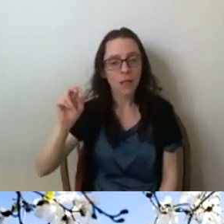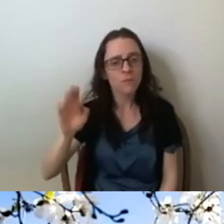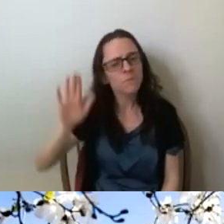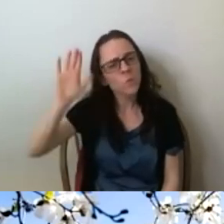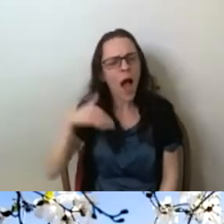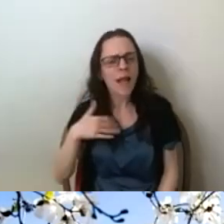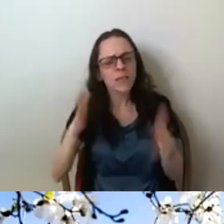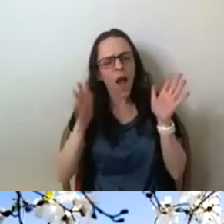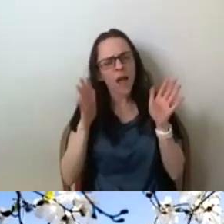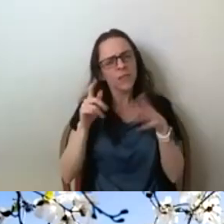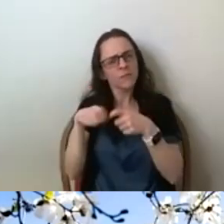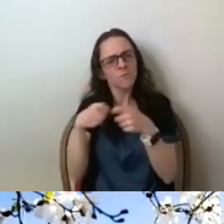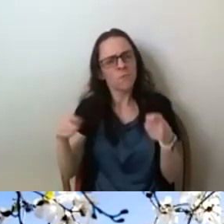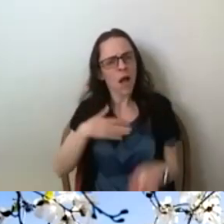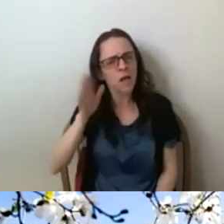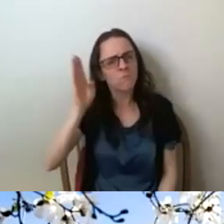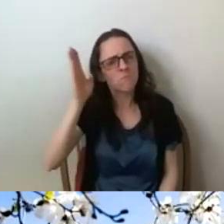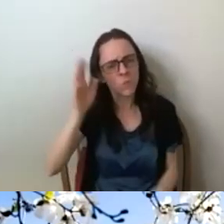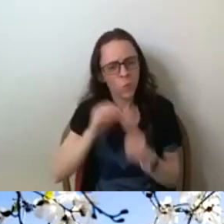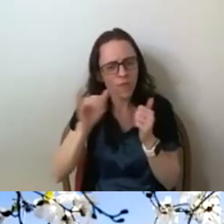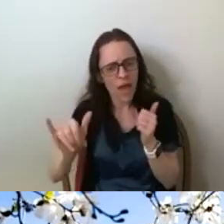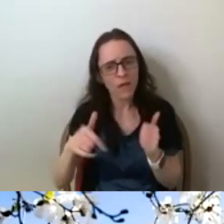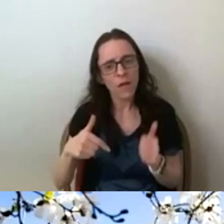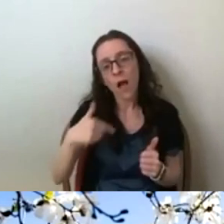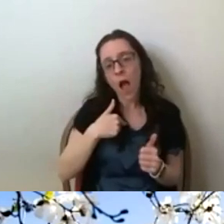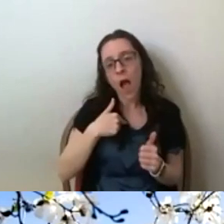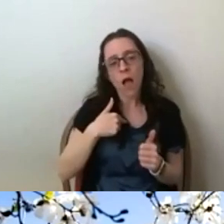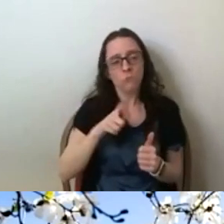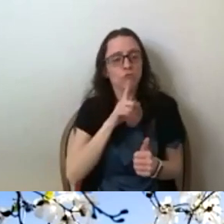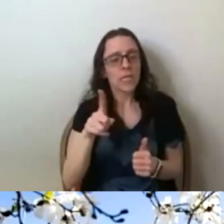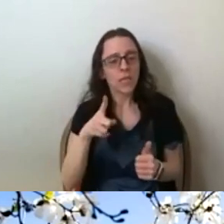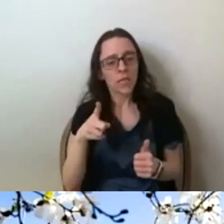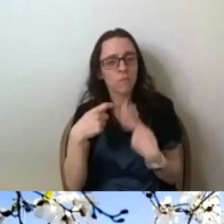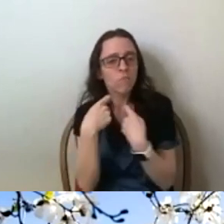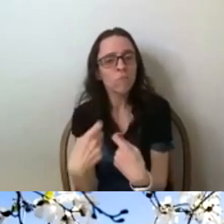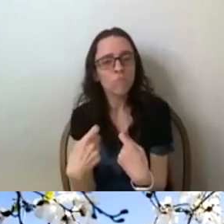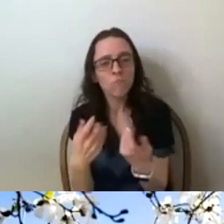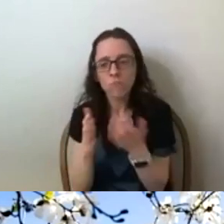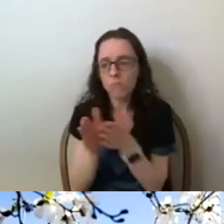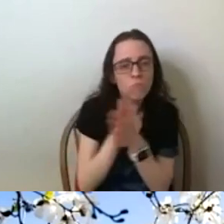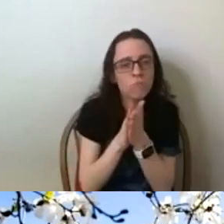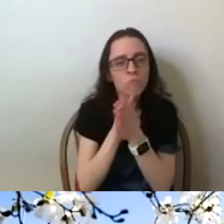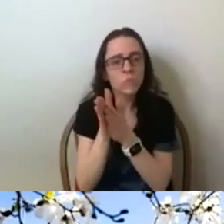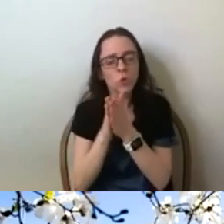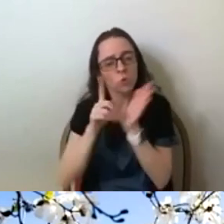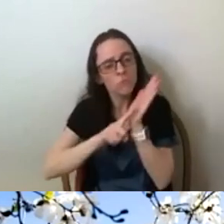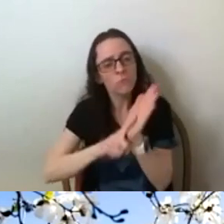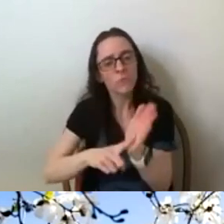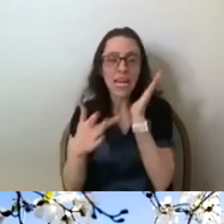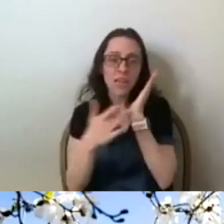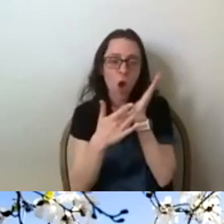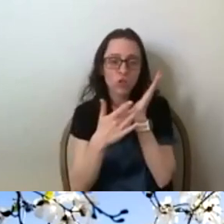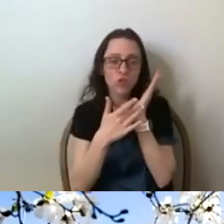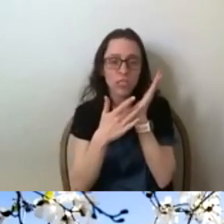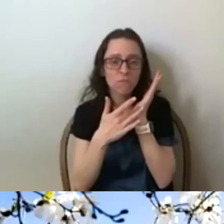but, um, you know, I think, I think that, uh, I'm very interested or very compelled in, in, uh, by the sort of technology industry. Um, you know, I sort of